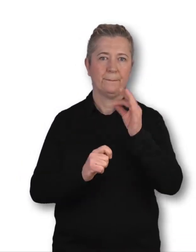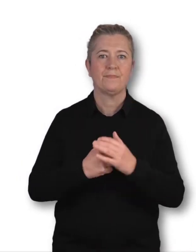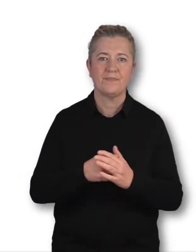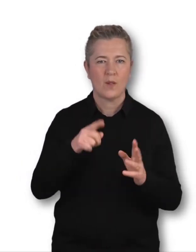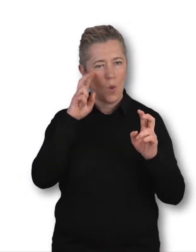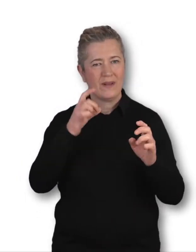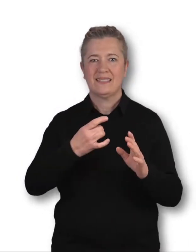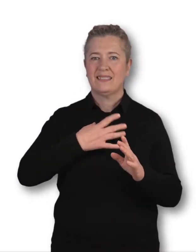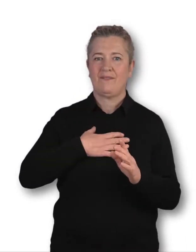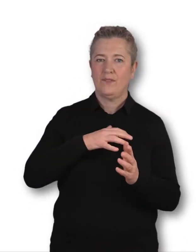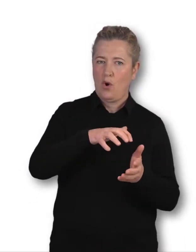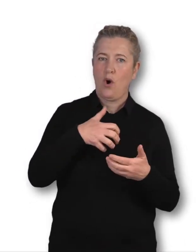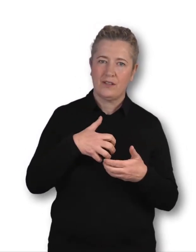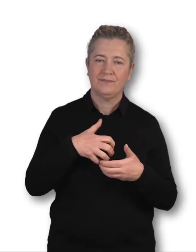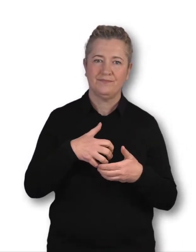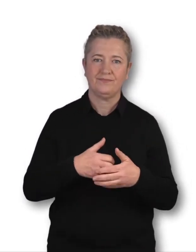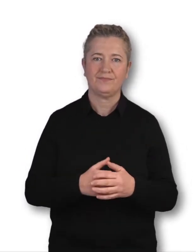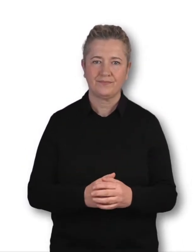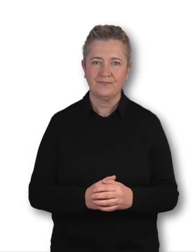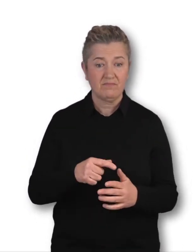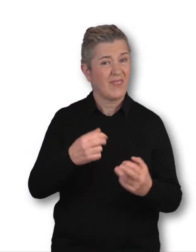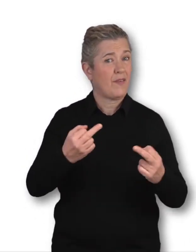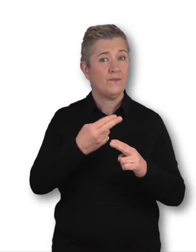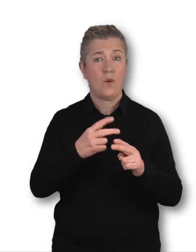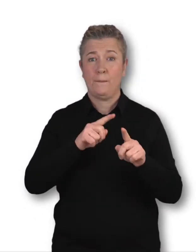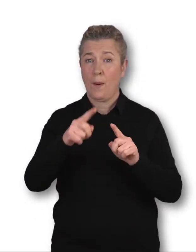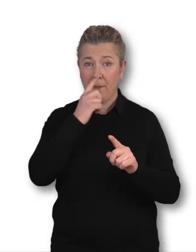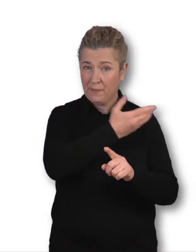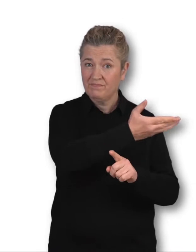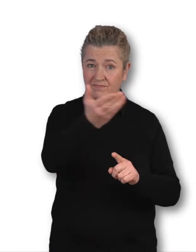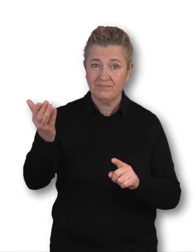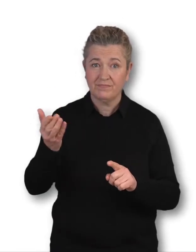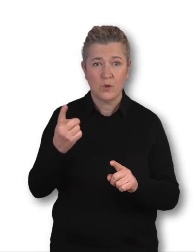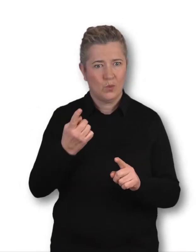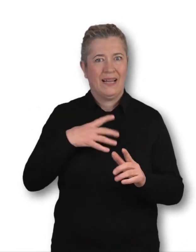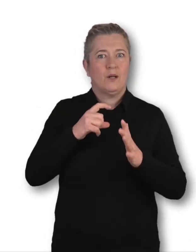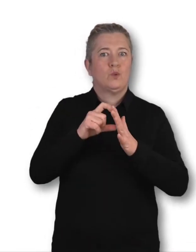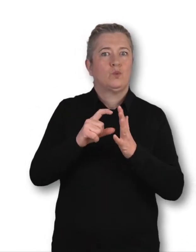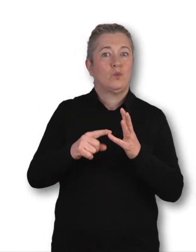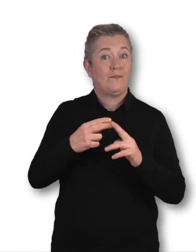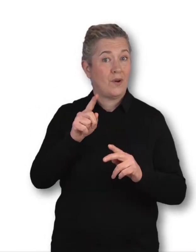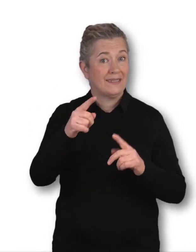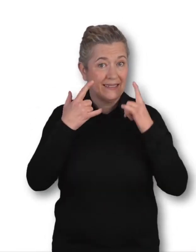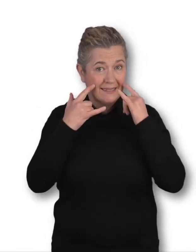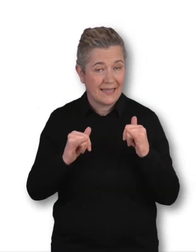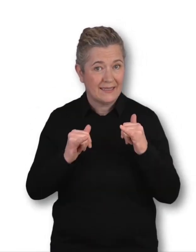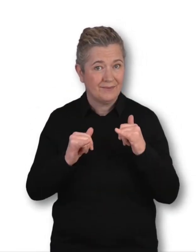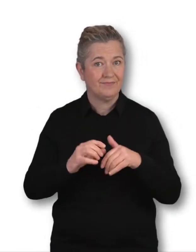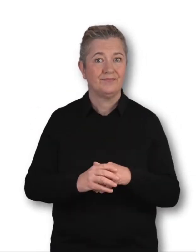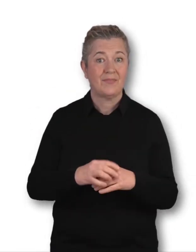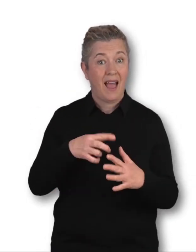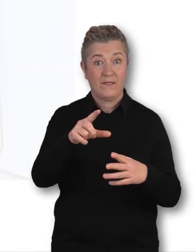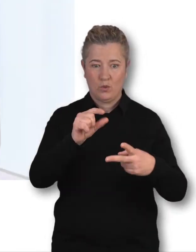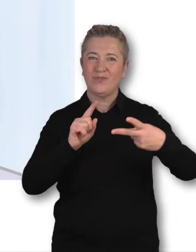-collection and it's available to most people due for their cervical screening test. If you choose to self-collect,